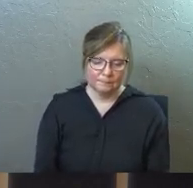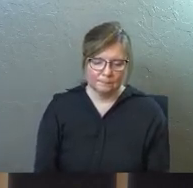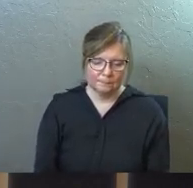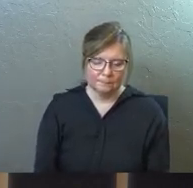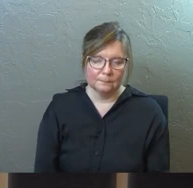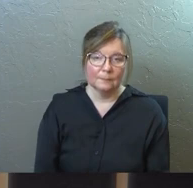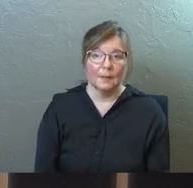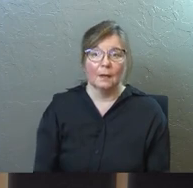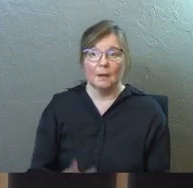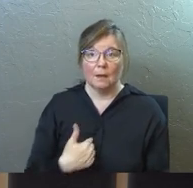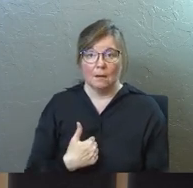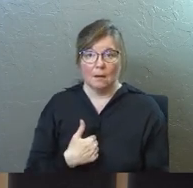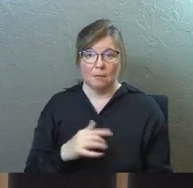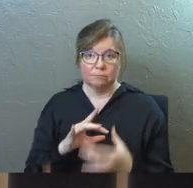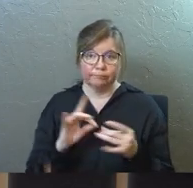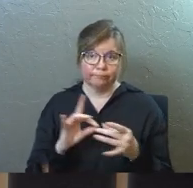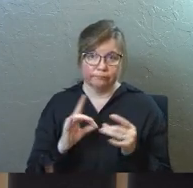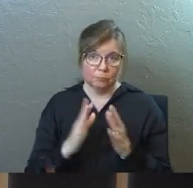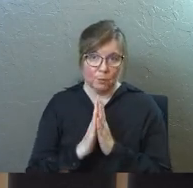I'm going to say a prayer.